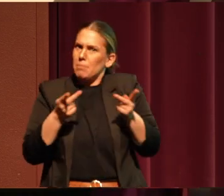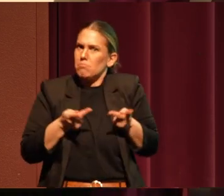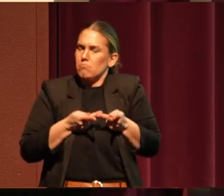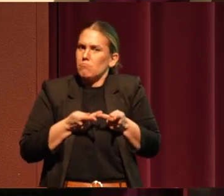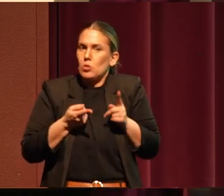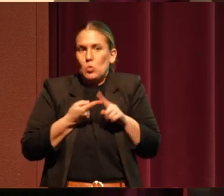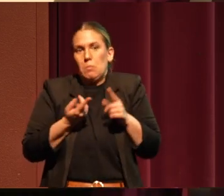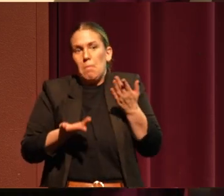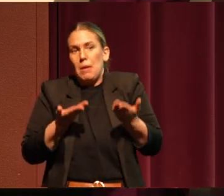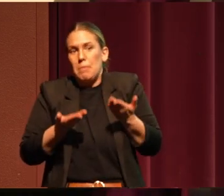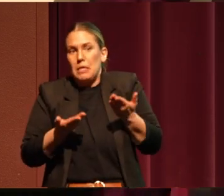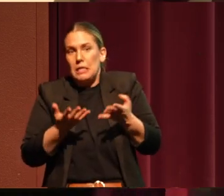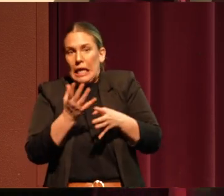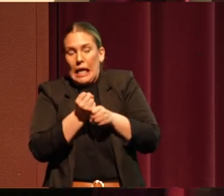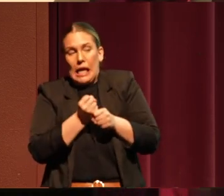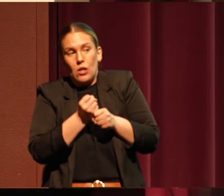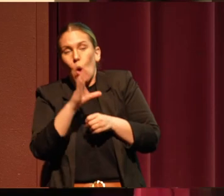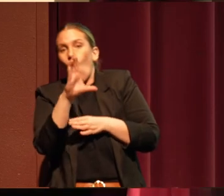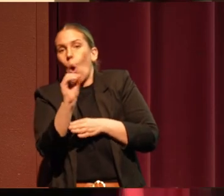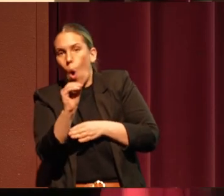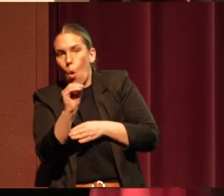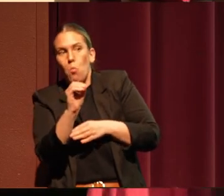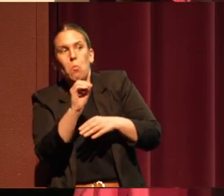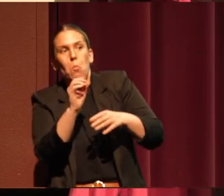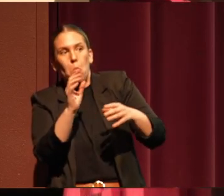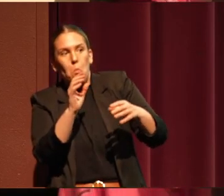that at least co-stewardship a possibility.